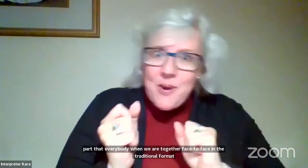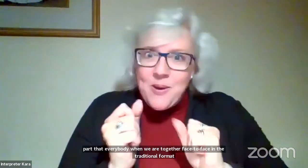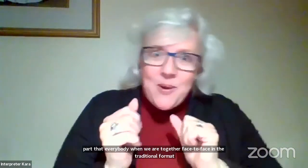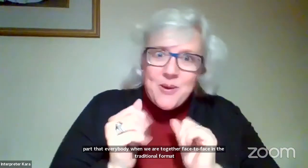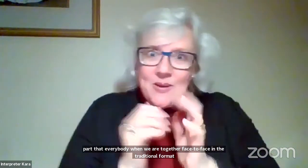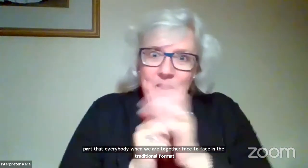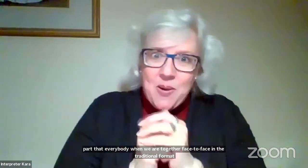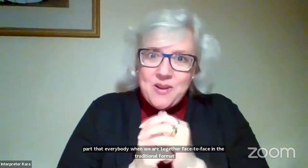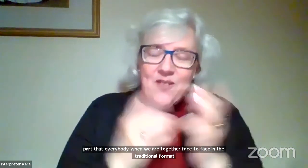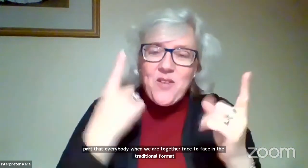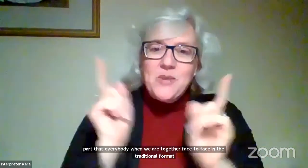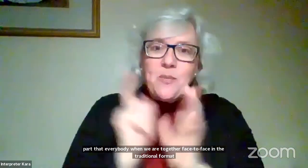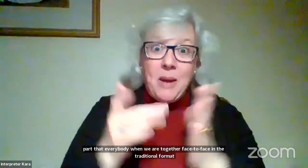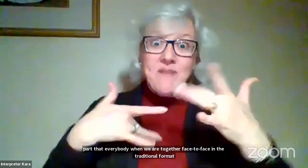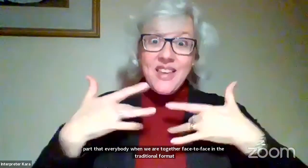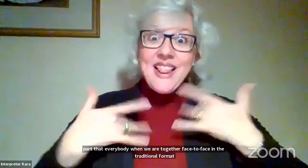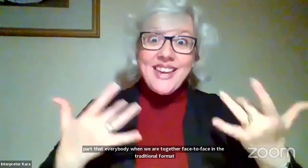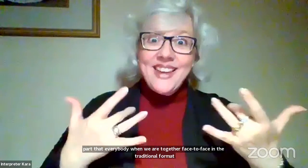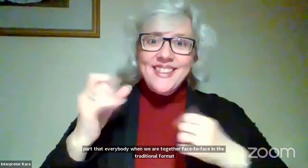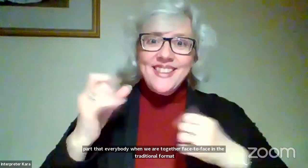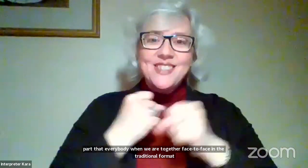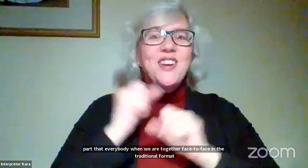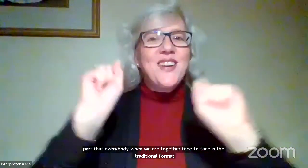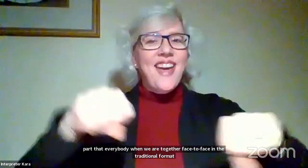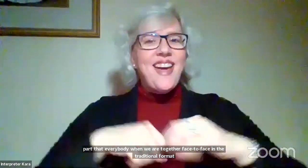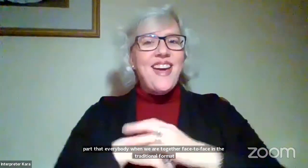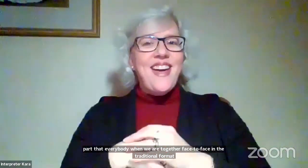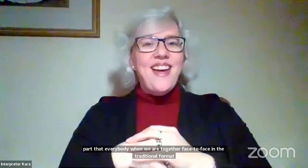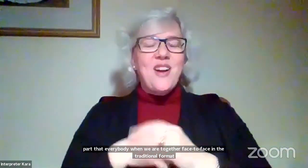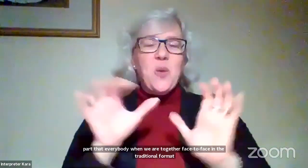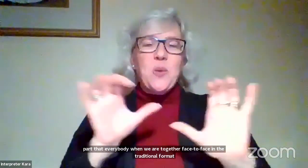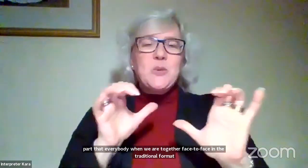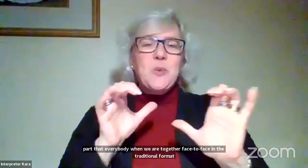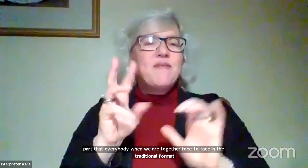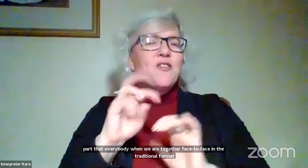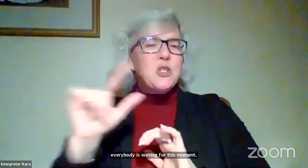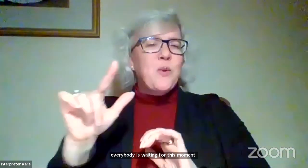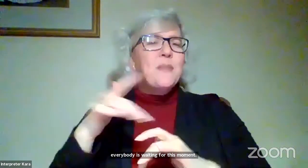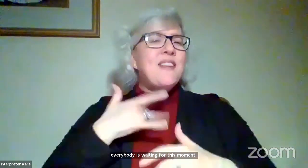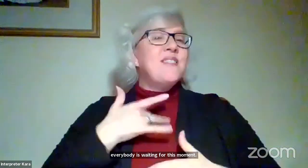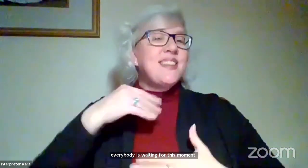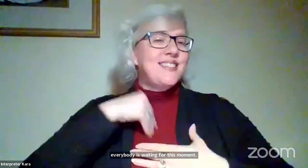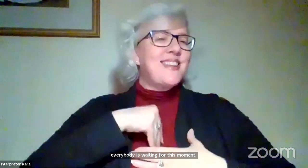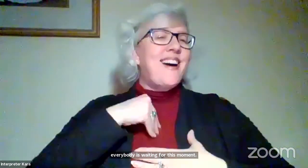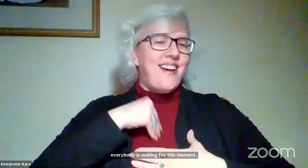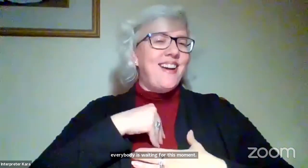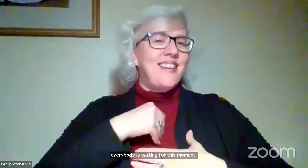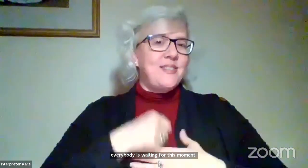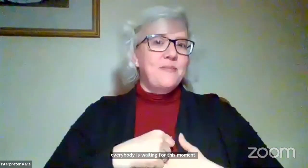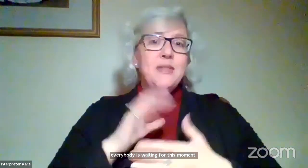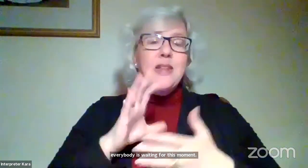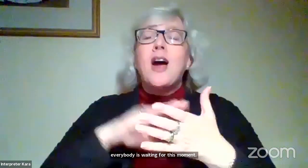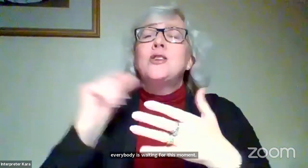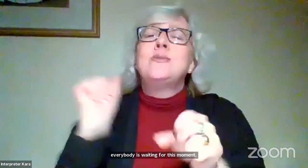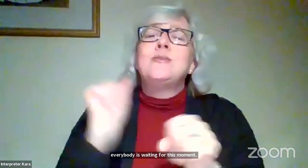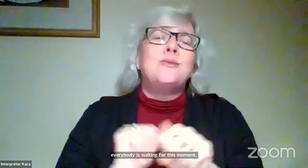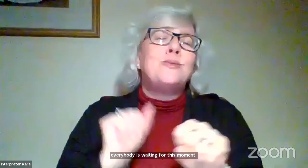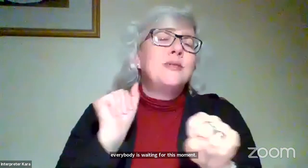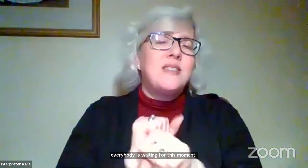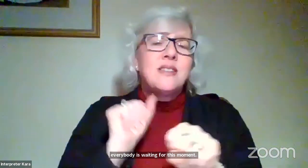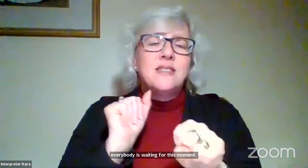And I'm feeling it this year, too, even though we're doing this virtually. Our students work so